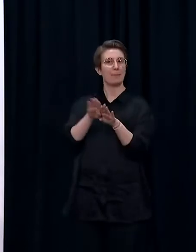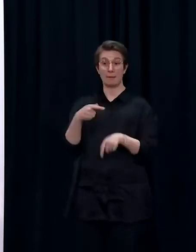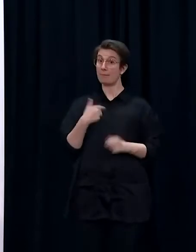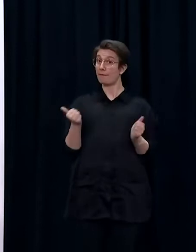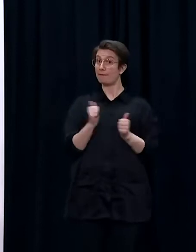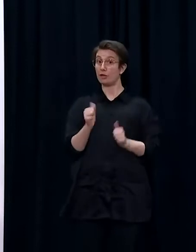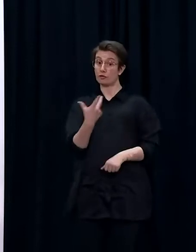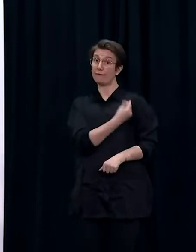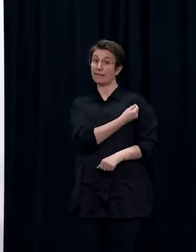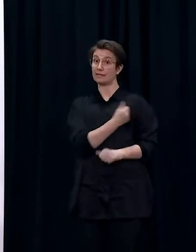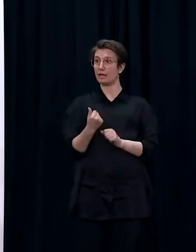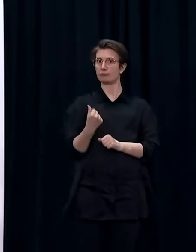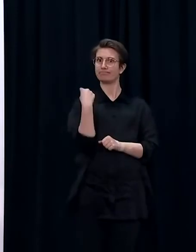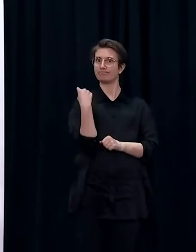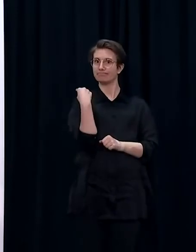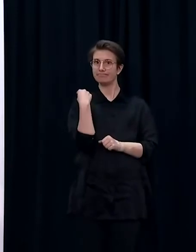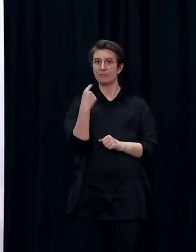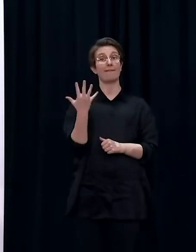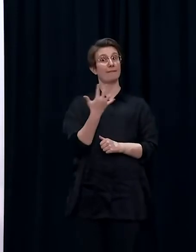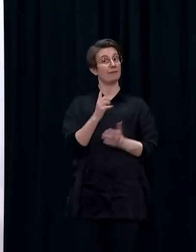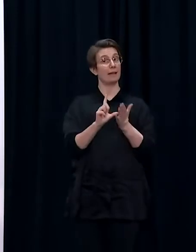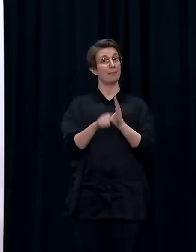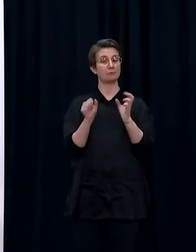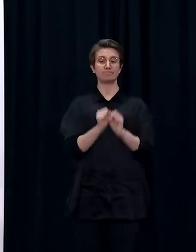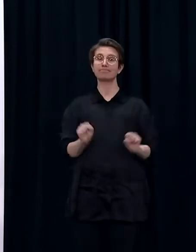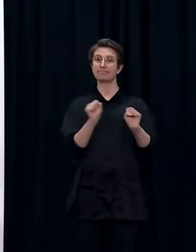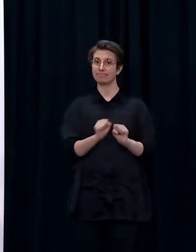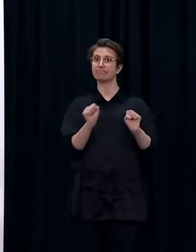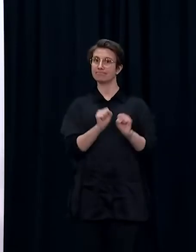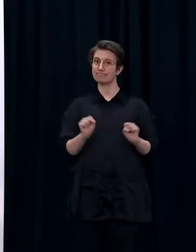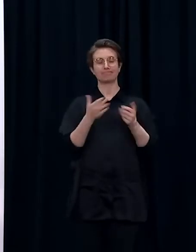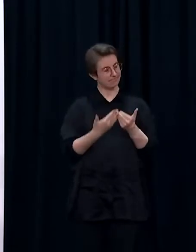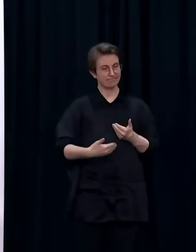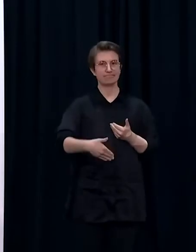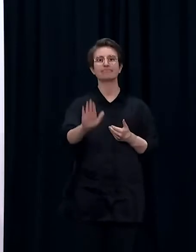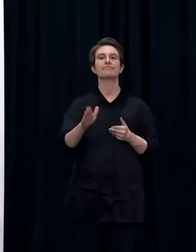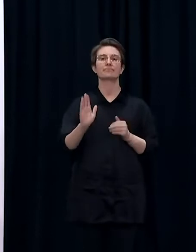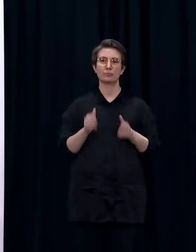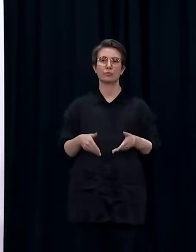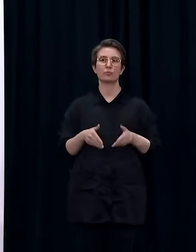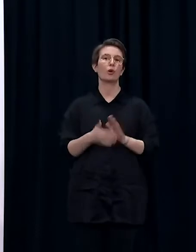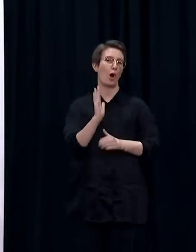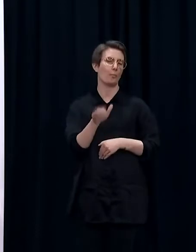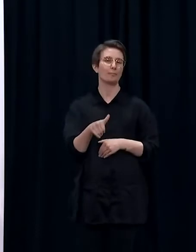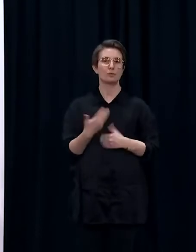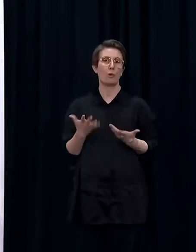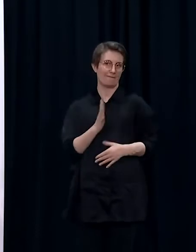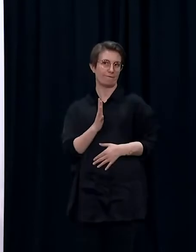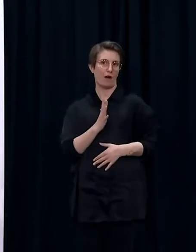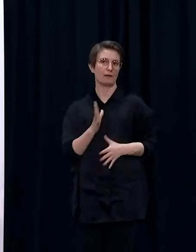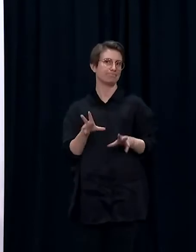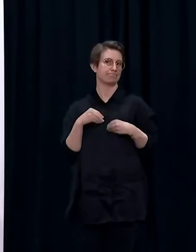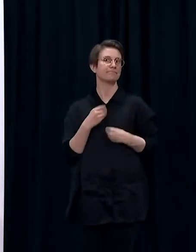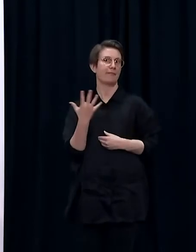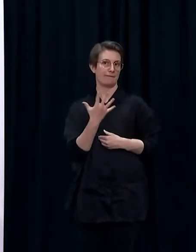both the UK and the US. Finally, on a separate note, as the Minister said, and I want to reiterate this, some people are going for their COVID